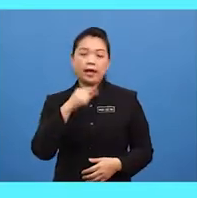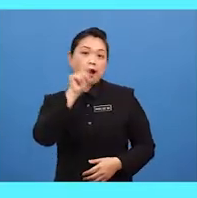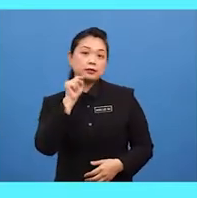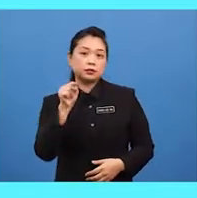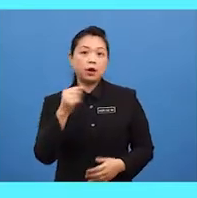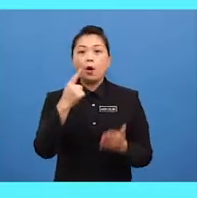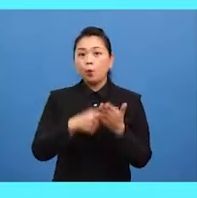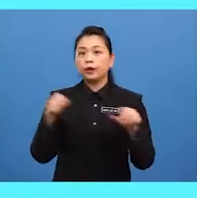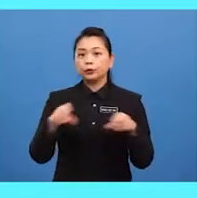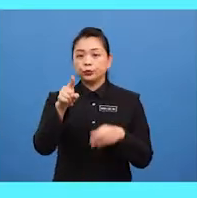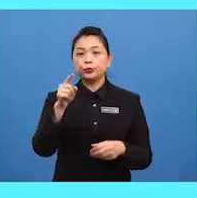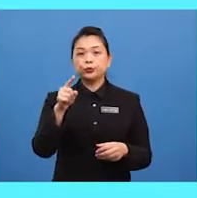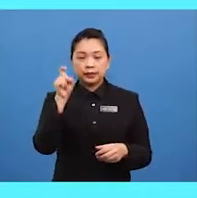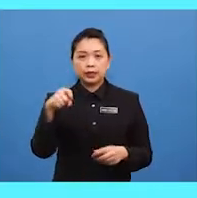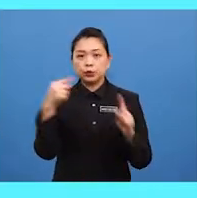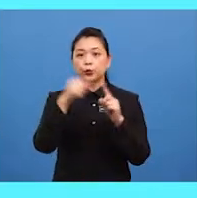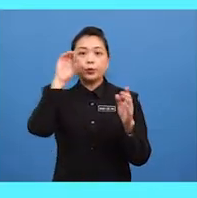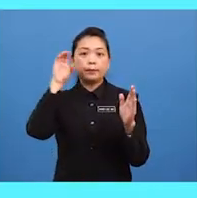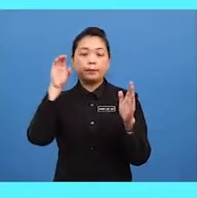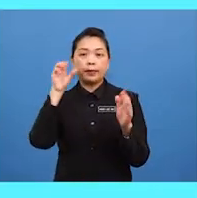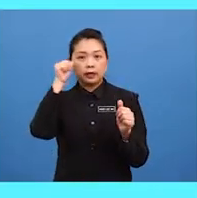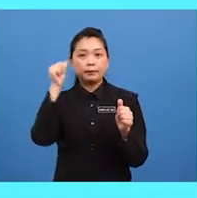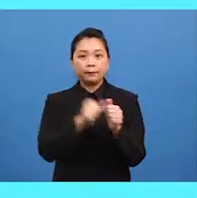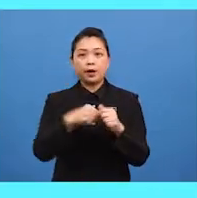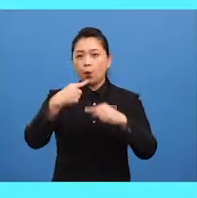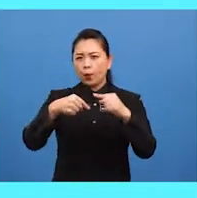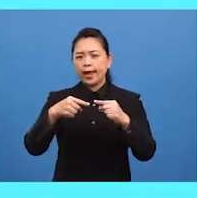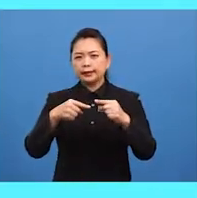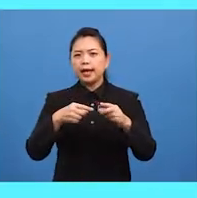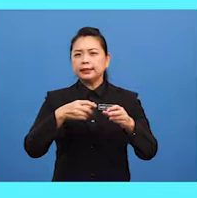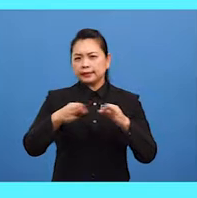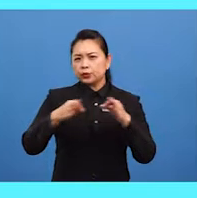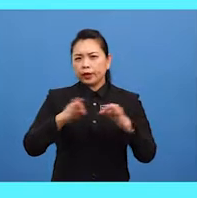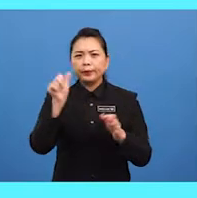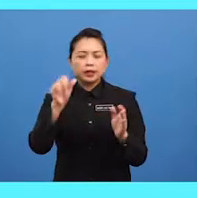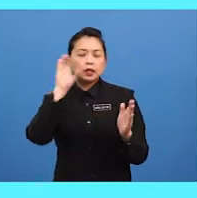what do you need to remember when describing a picture